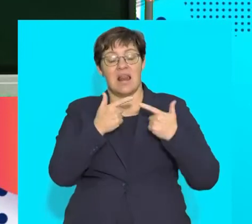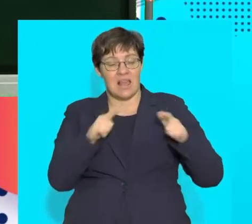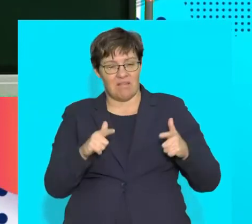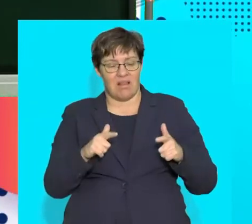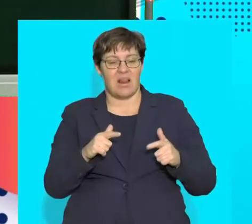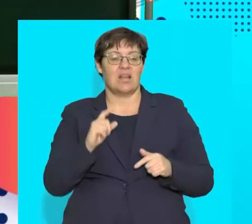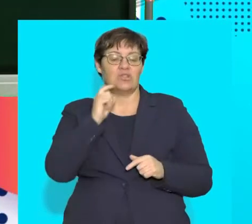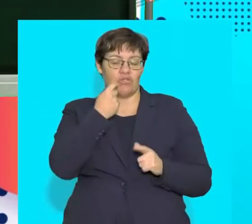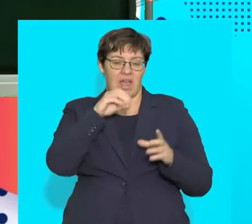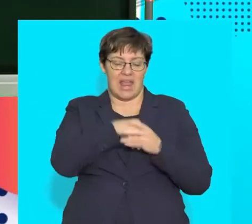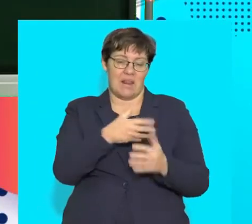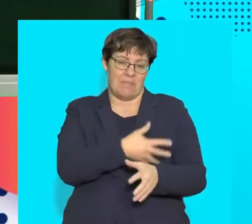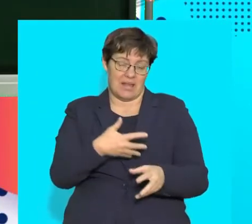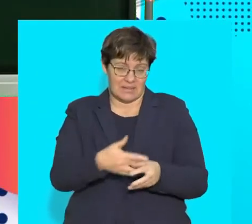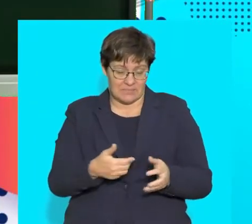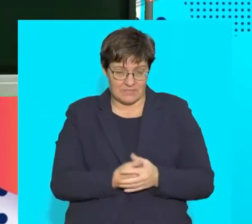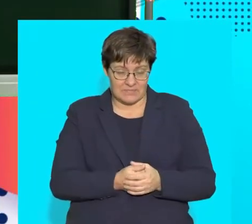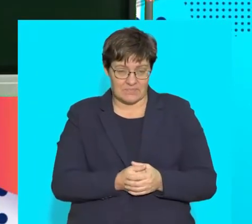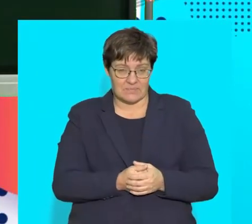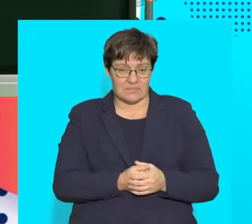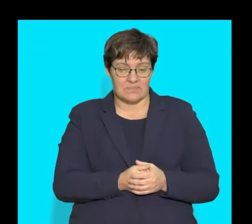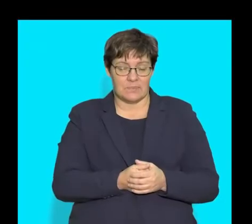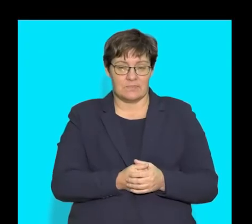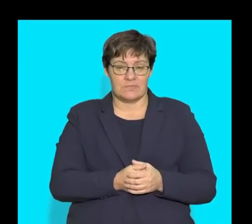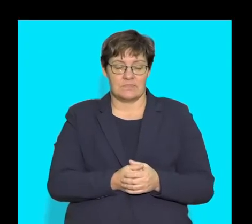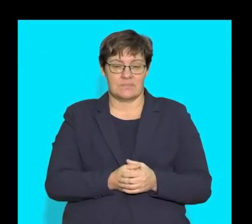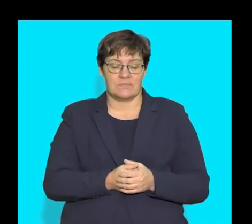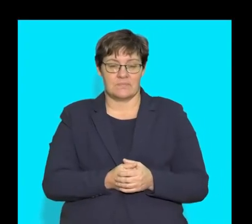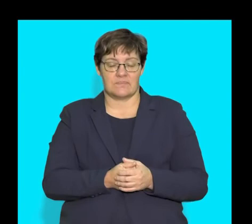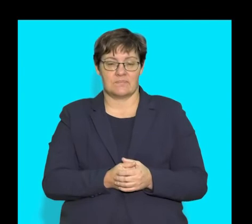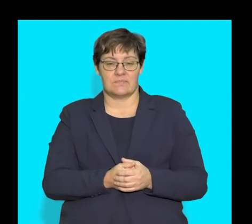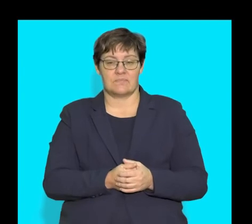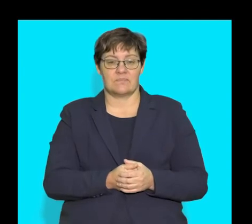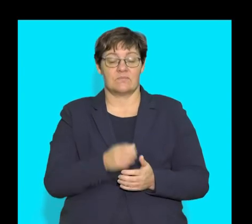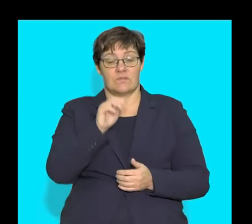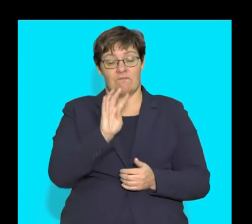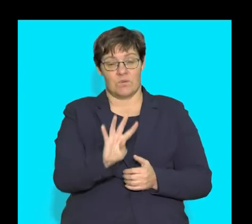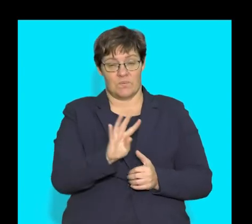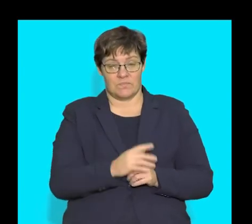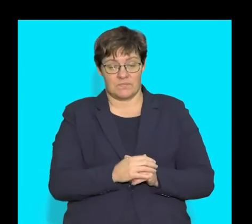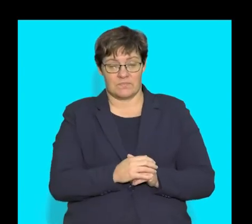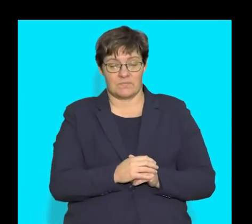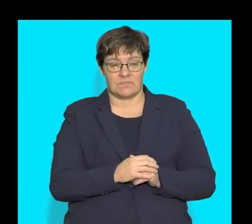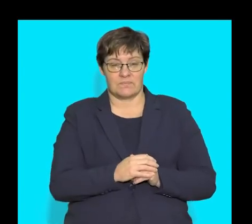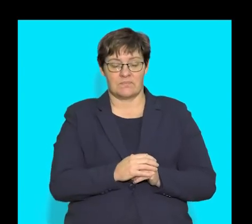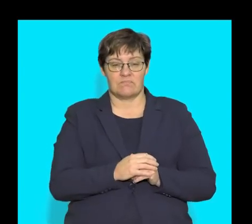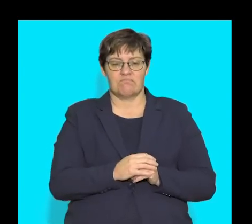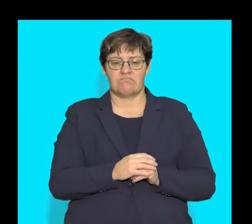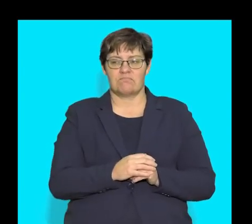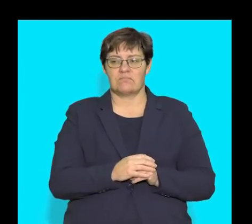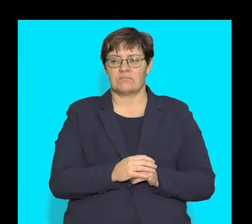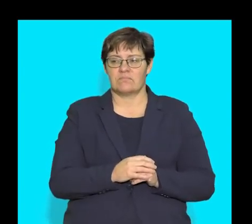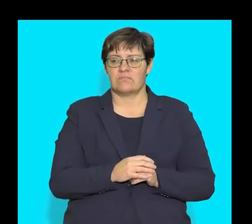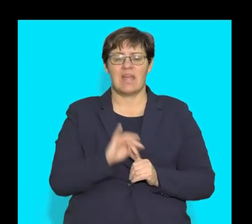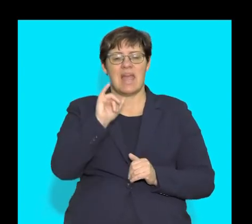the levels of glucose in the blood stream. Right. Question four. What is the